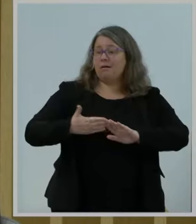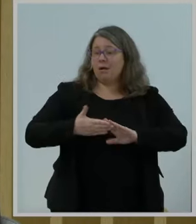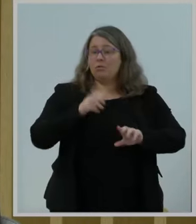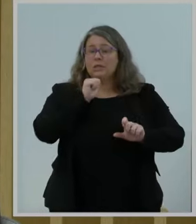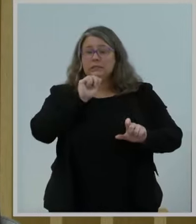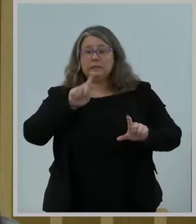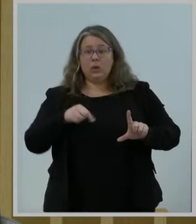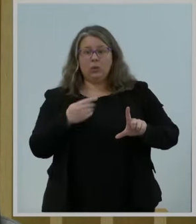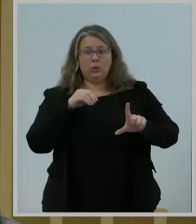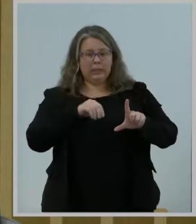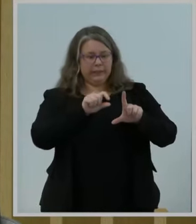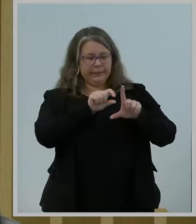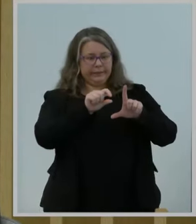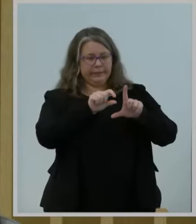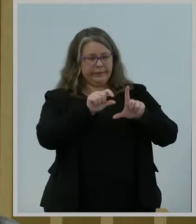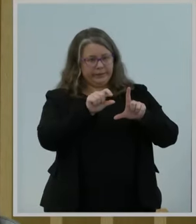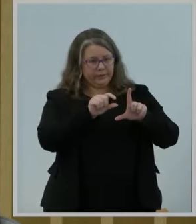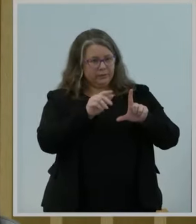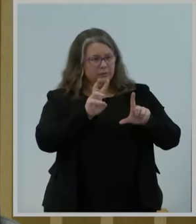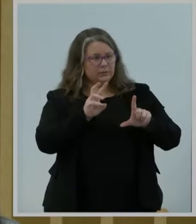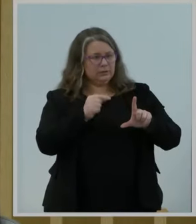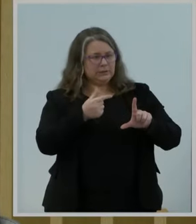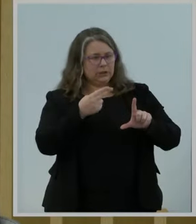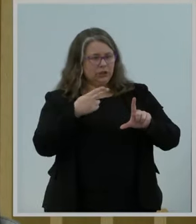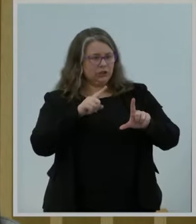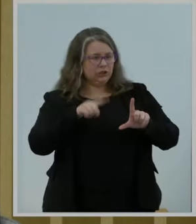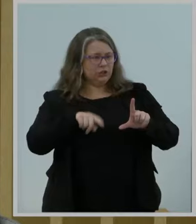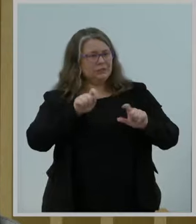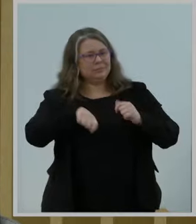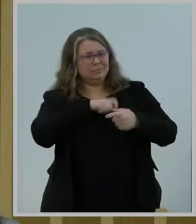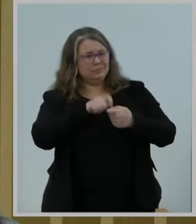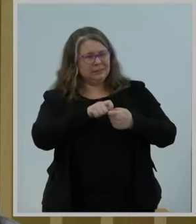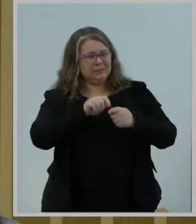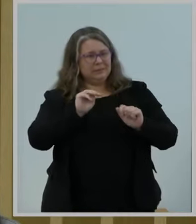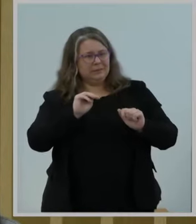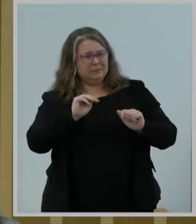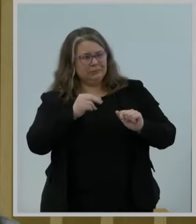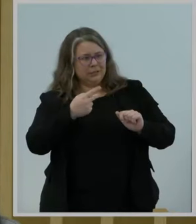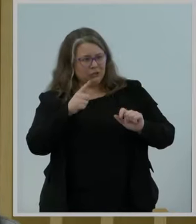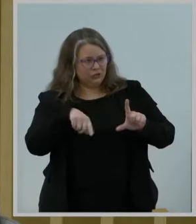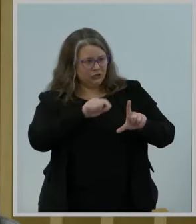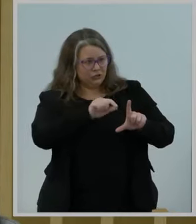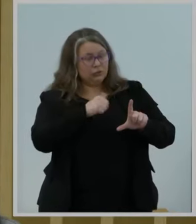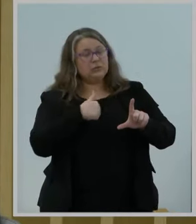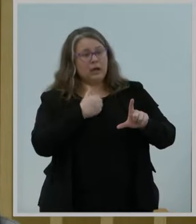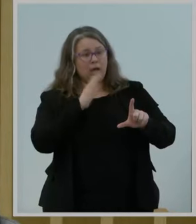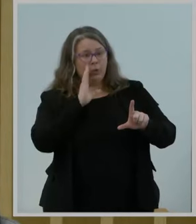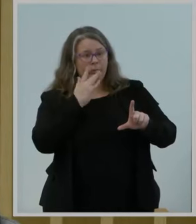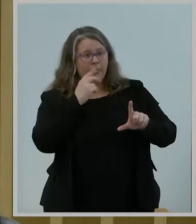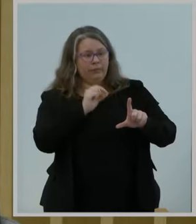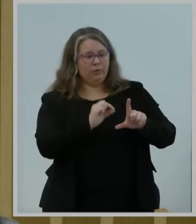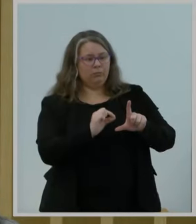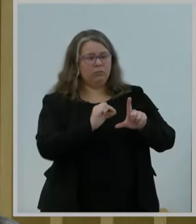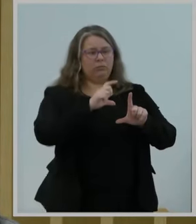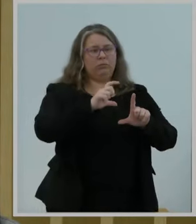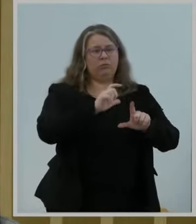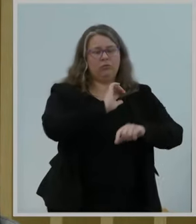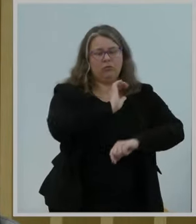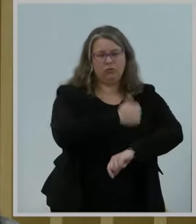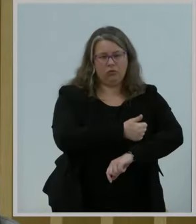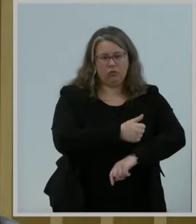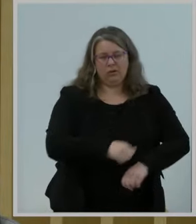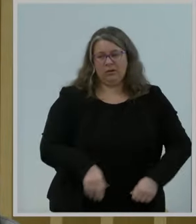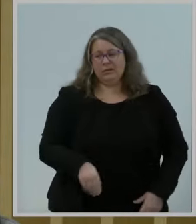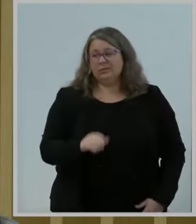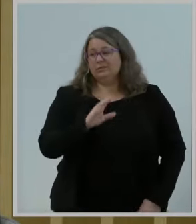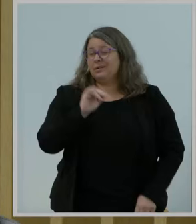band today. After all, I think acting on those issues now would have been entirely consistent with both the D.C. Circuit's